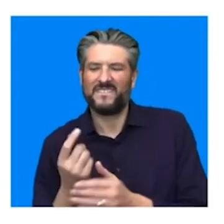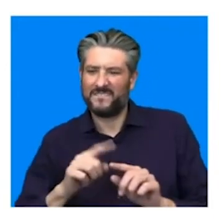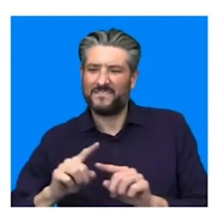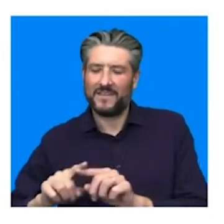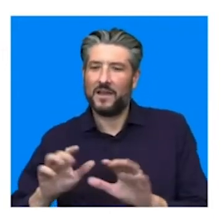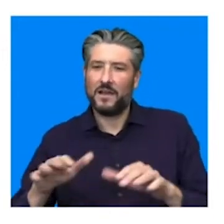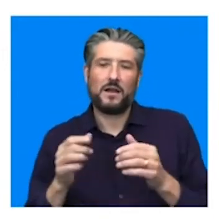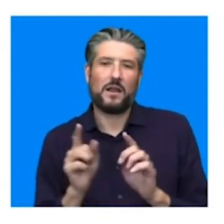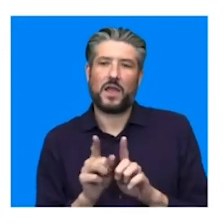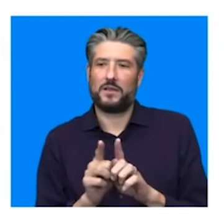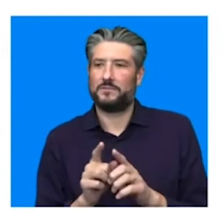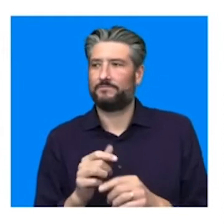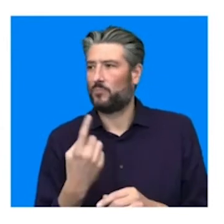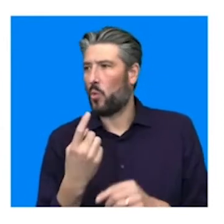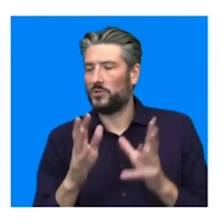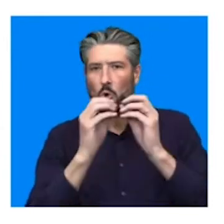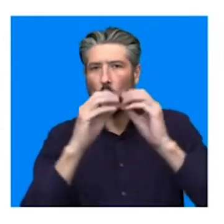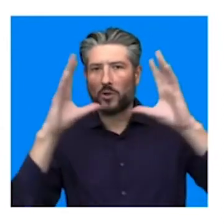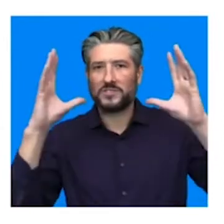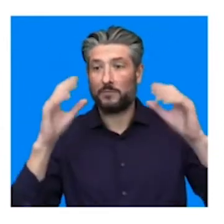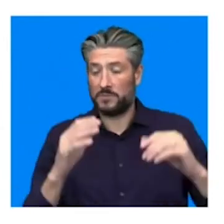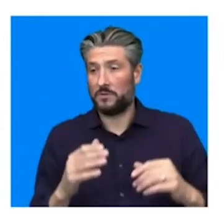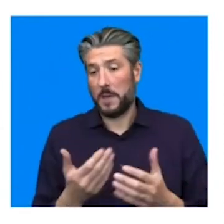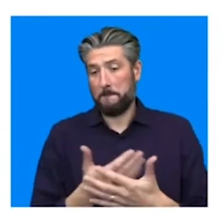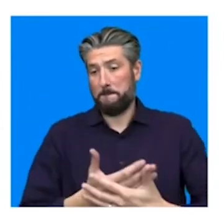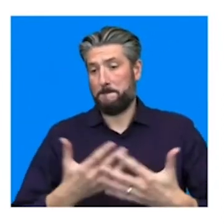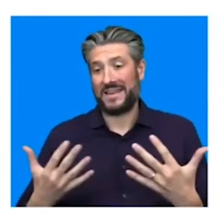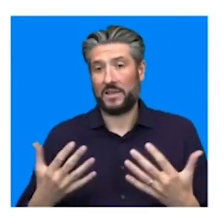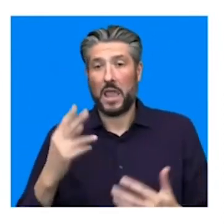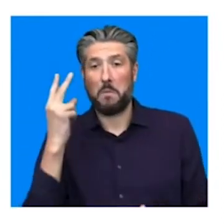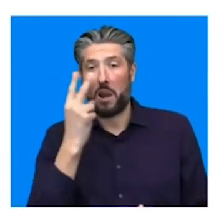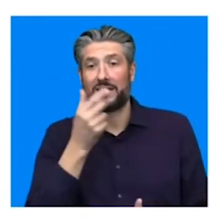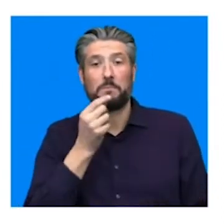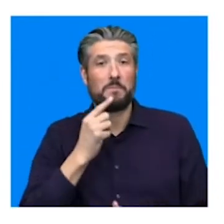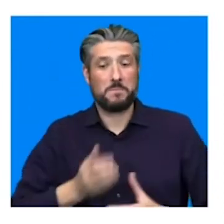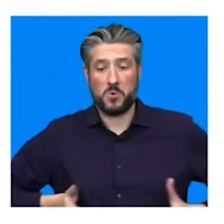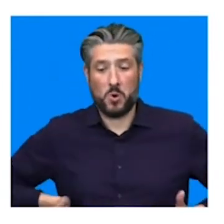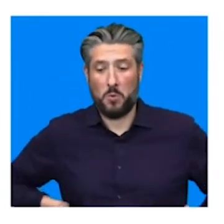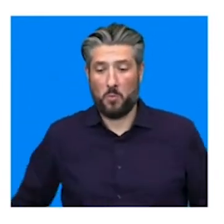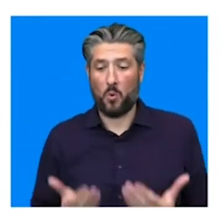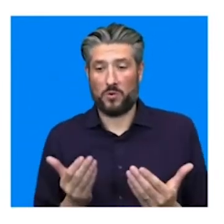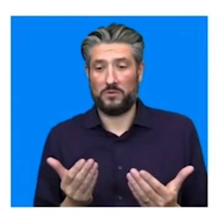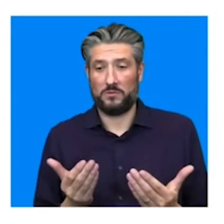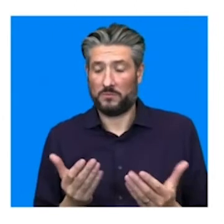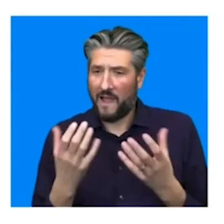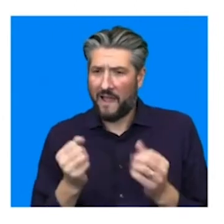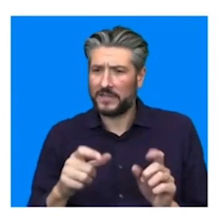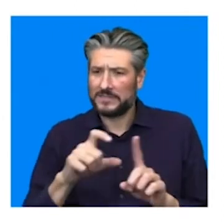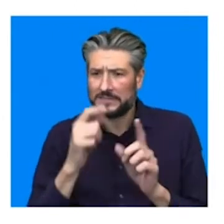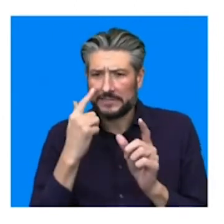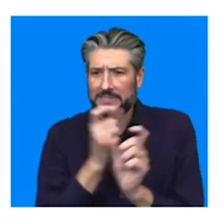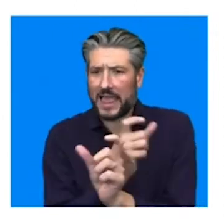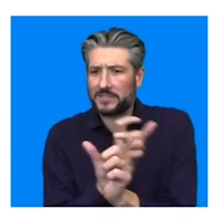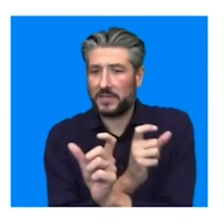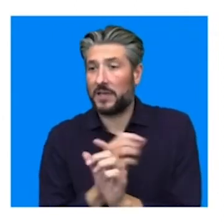there are as many congenitally blind dyslexic people proportionally as there are sighted. I think there was a study.